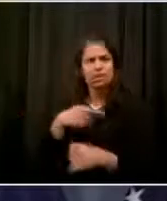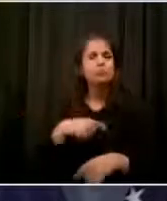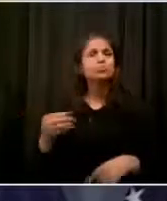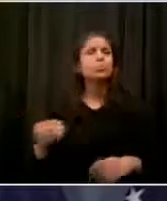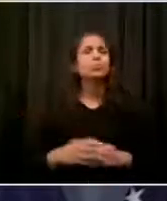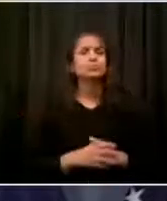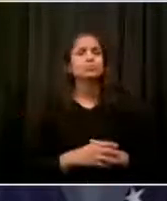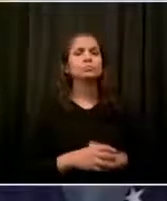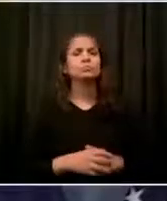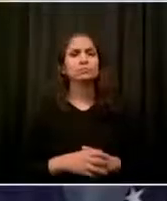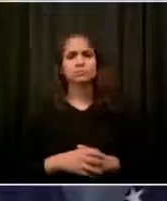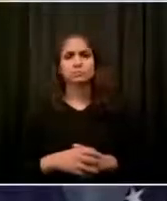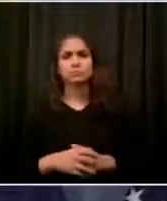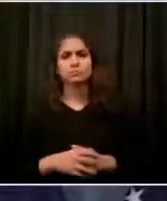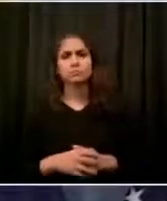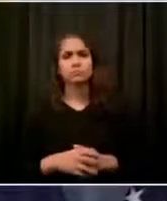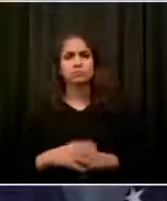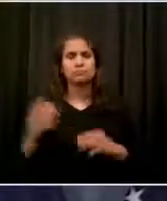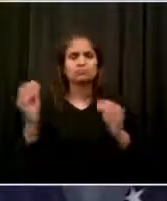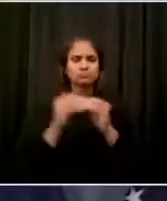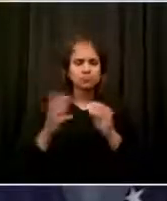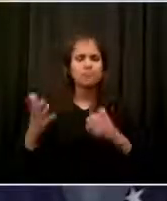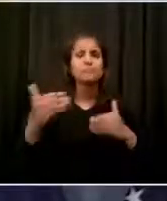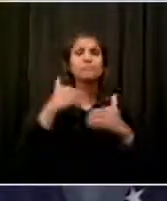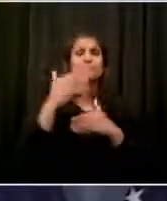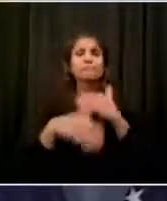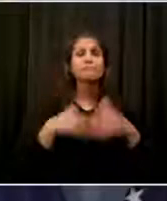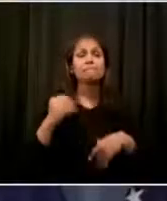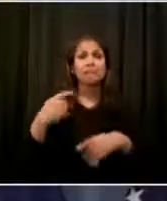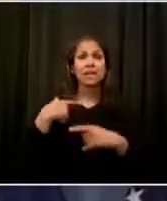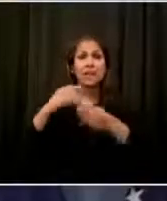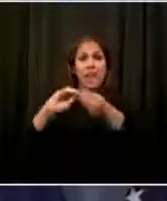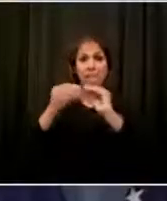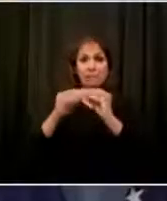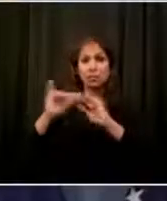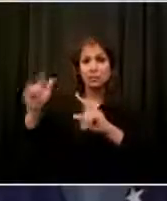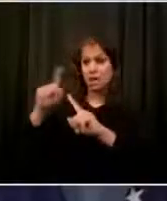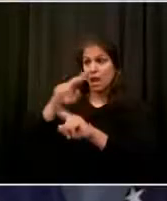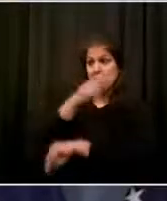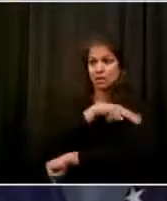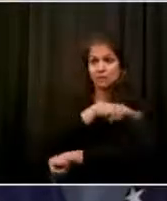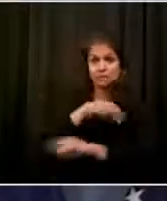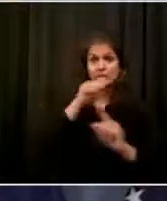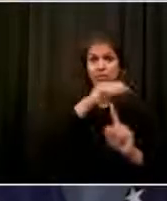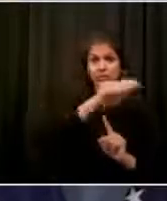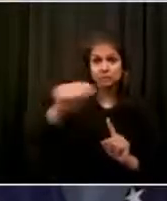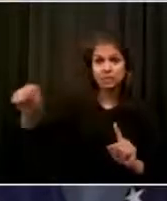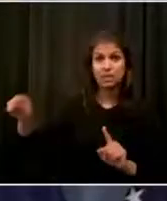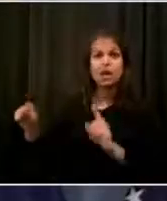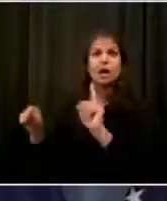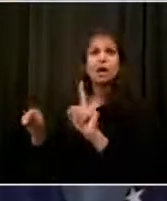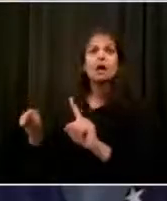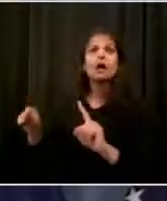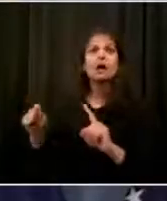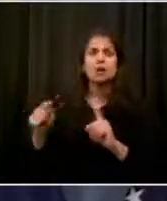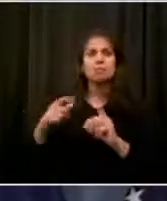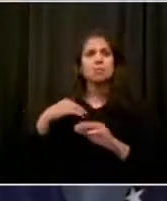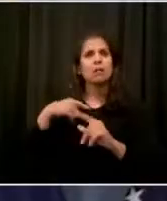hospital COVID suspected versus how many are actually confirmed COVID. So, tomorrow, I want to speak about that in